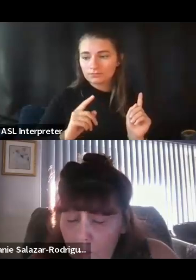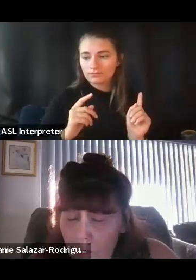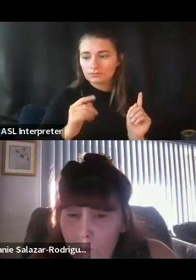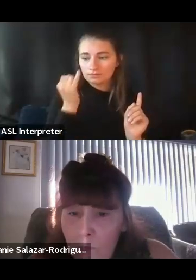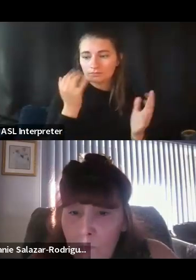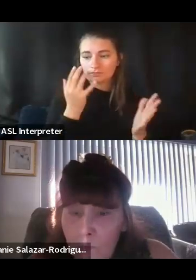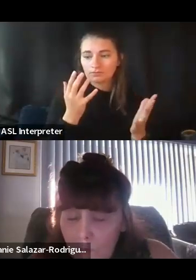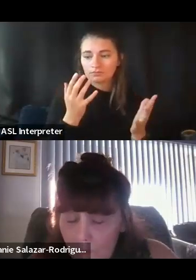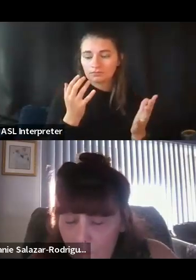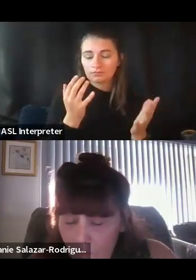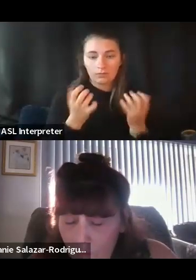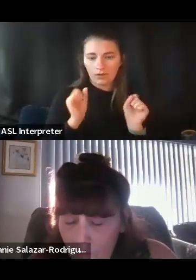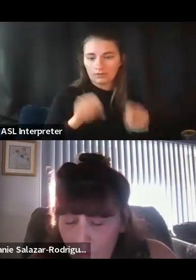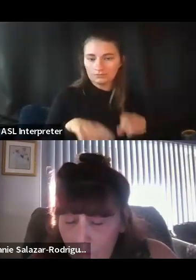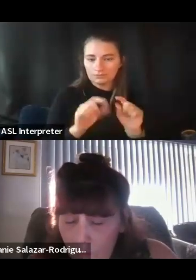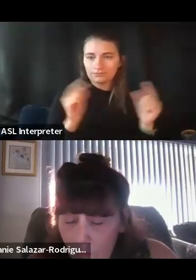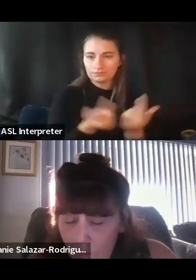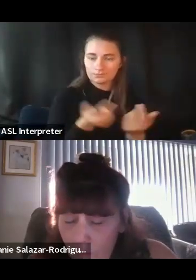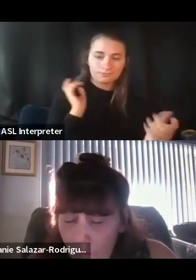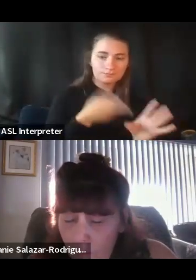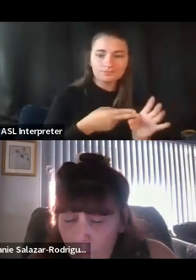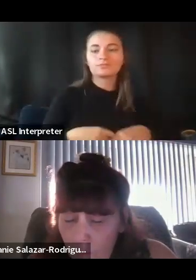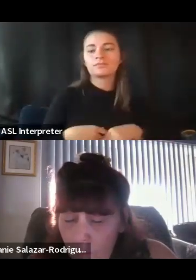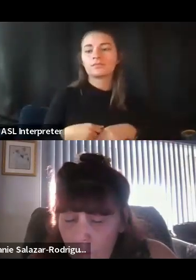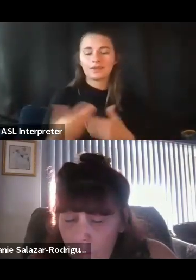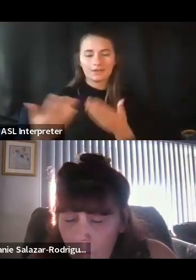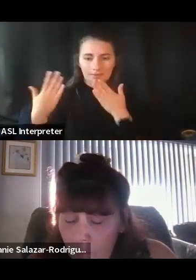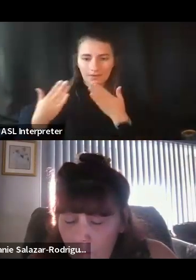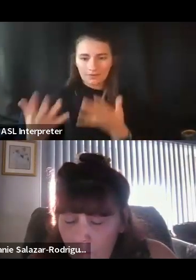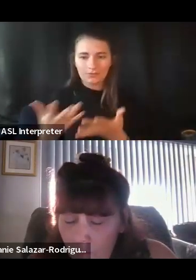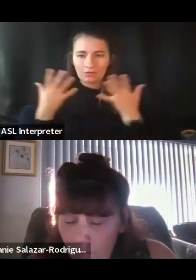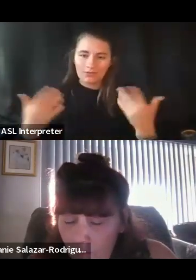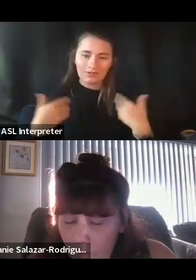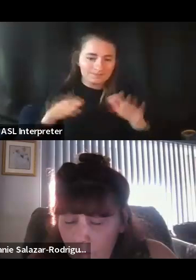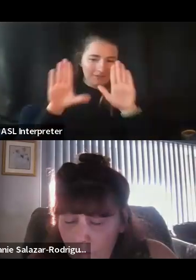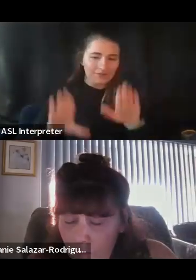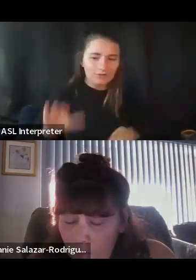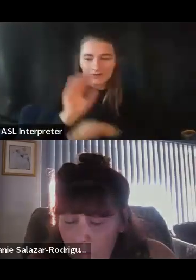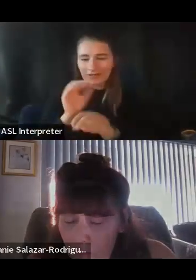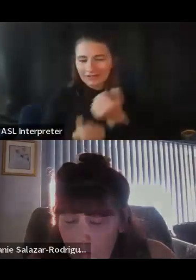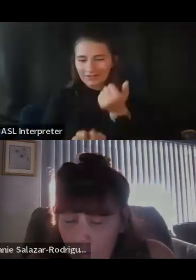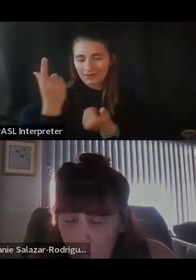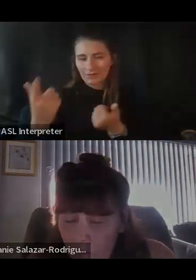.org. Thank you so much. Good night, all of you.